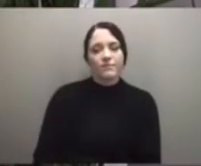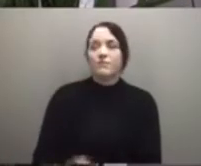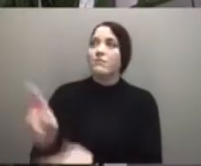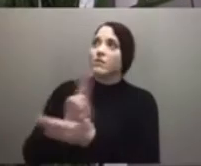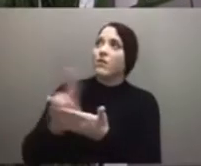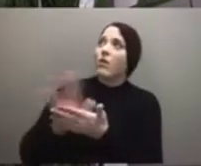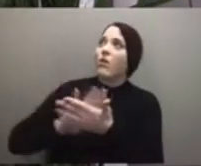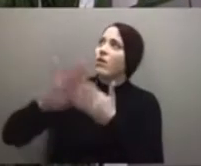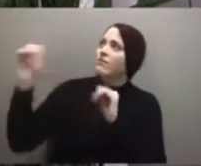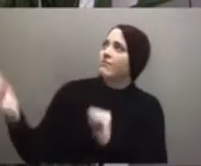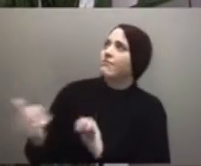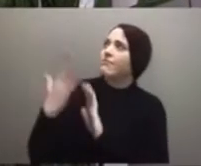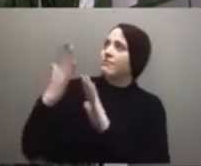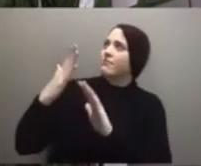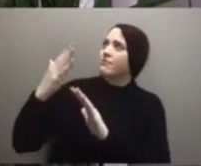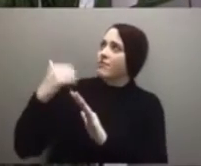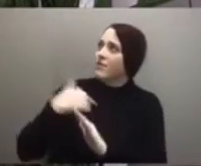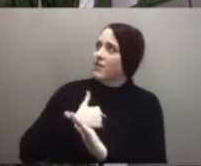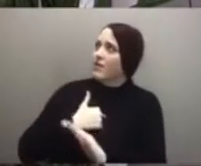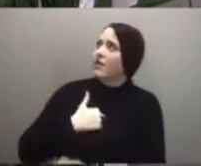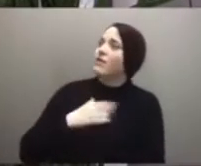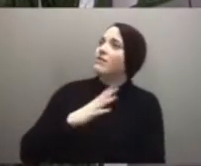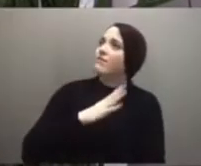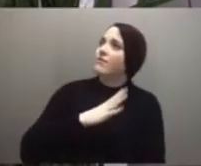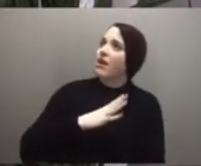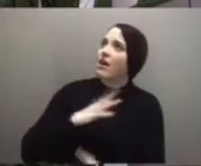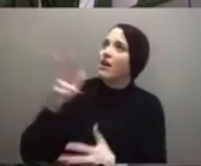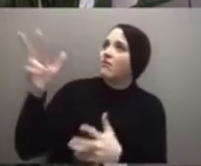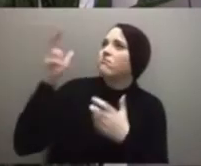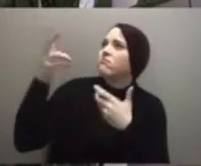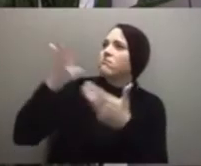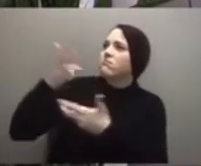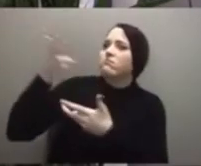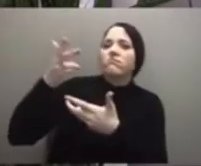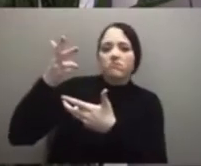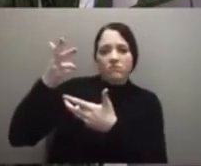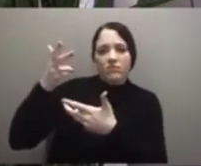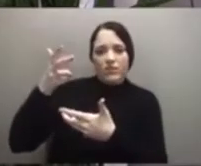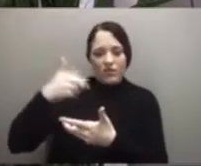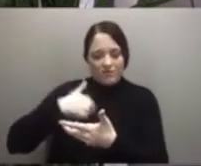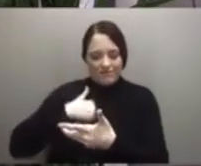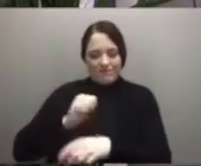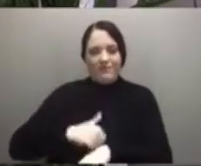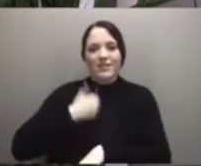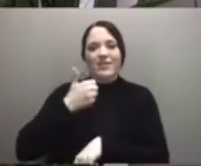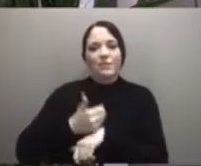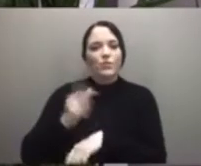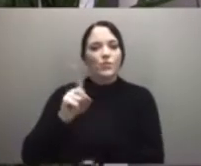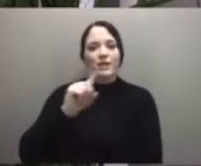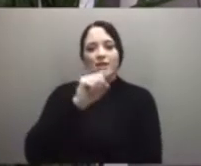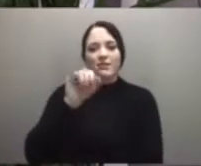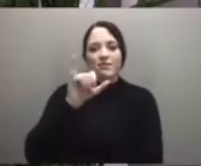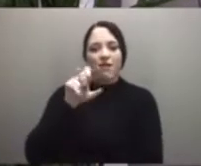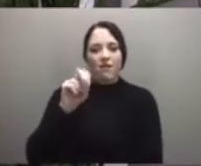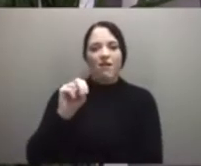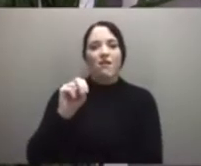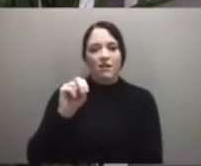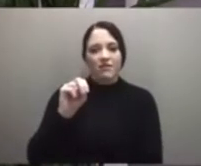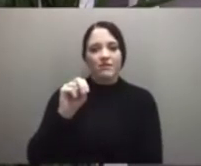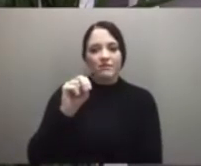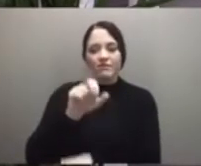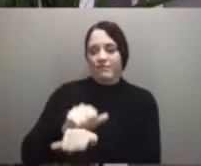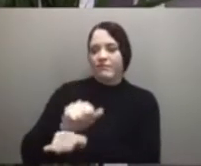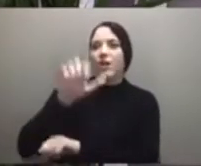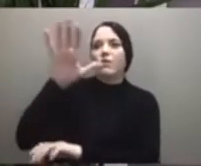the Creator, and so I was established in Zion. Thus, in the beloved